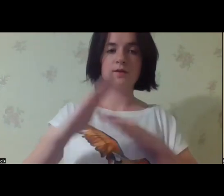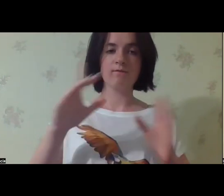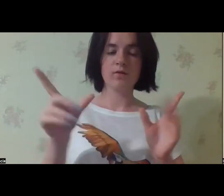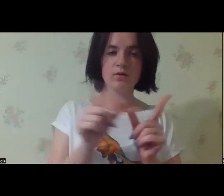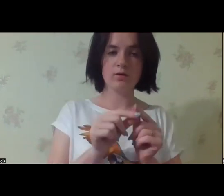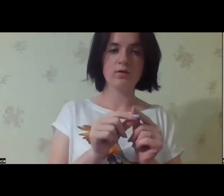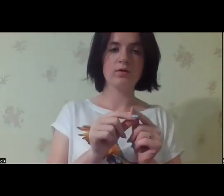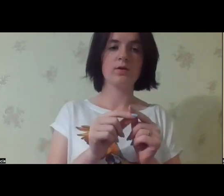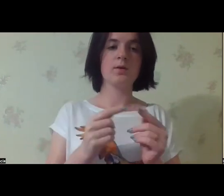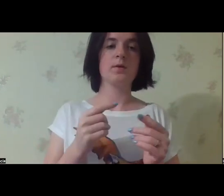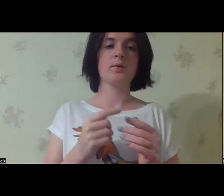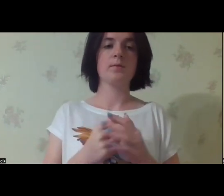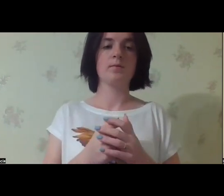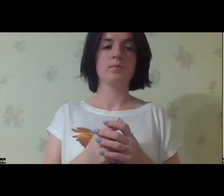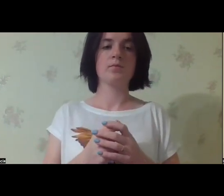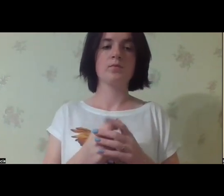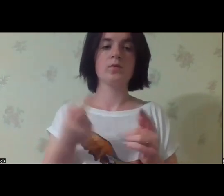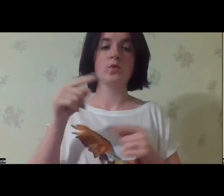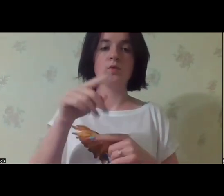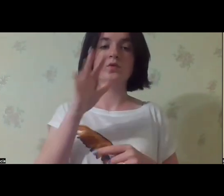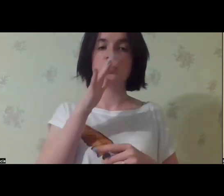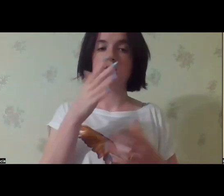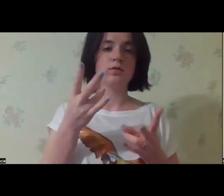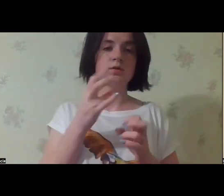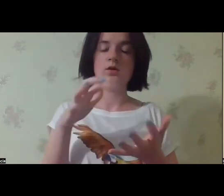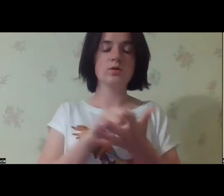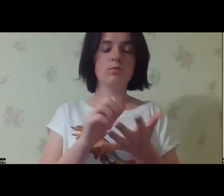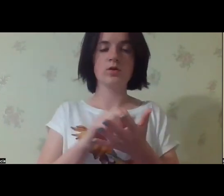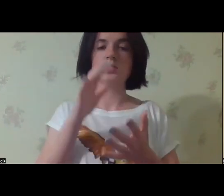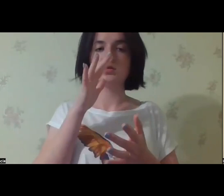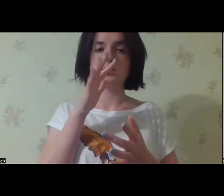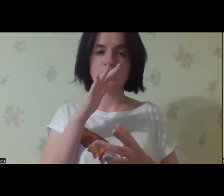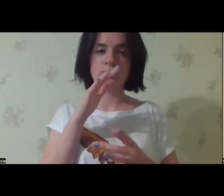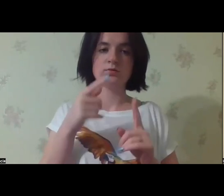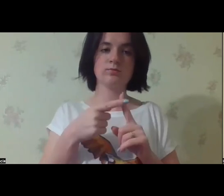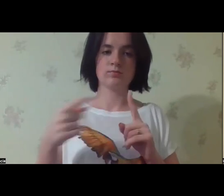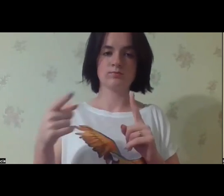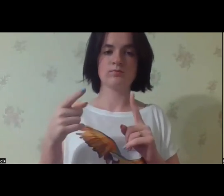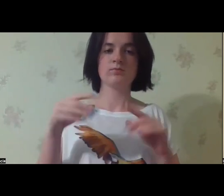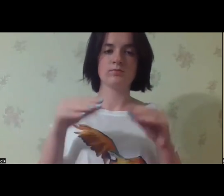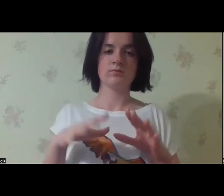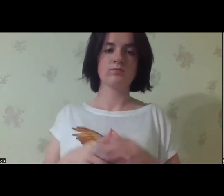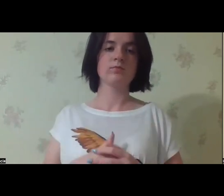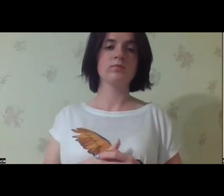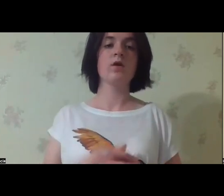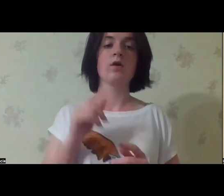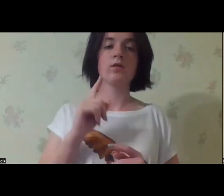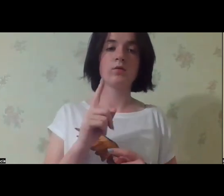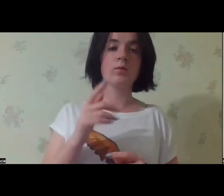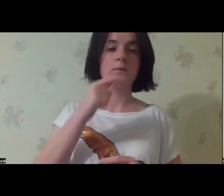So we work in the human rights organization and we